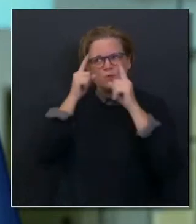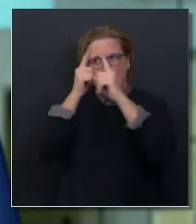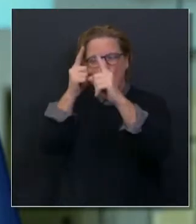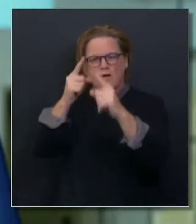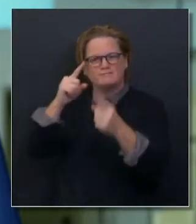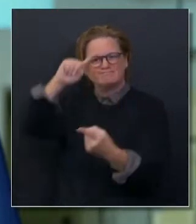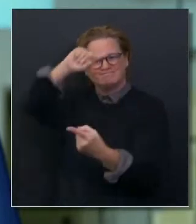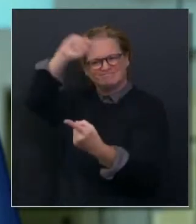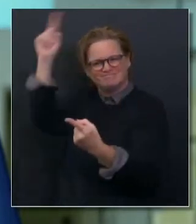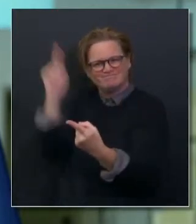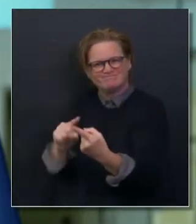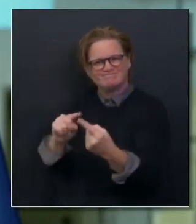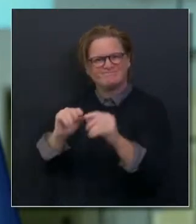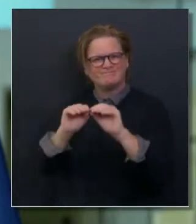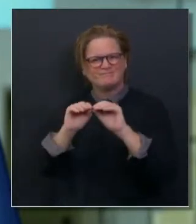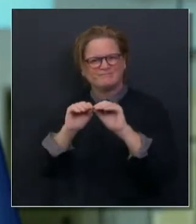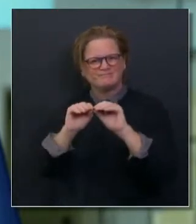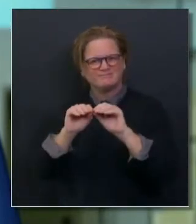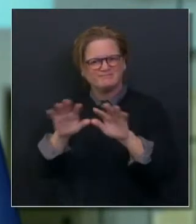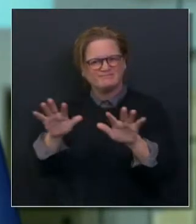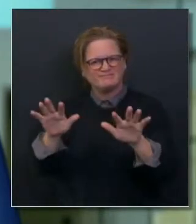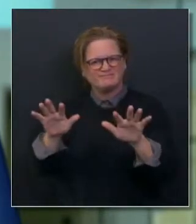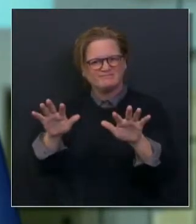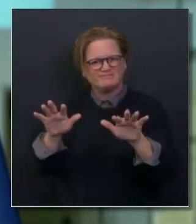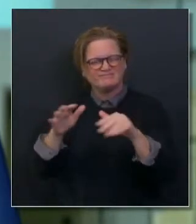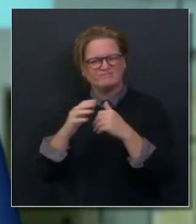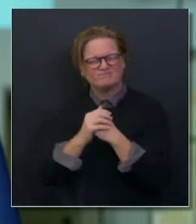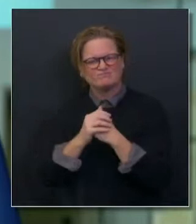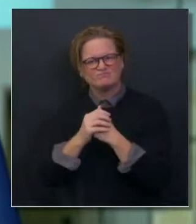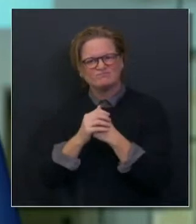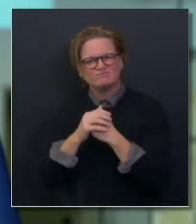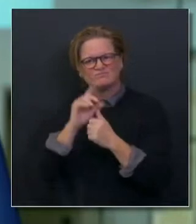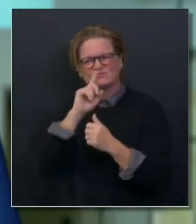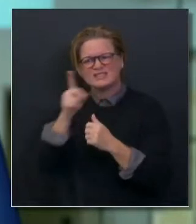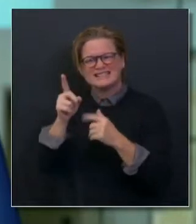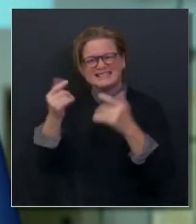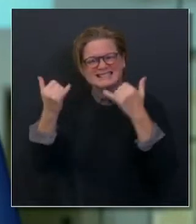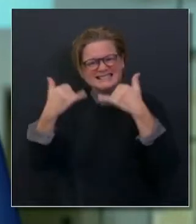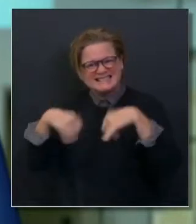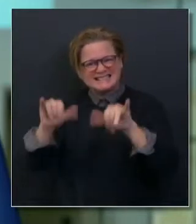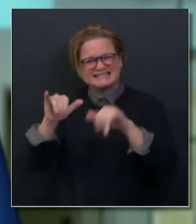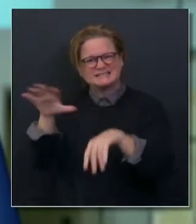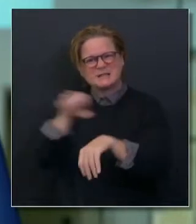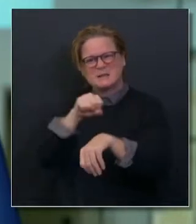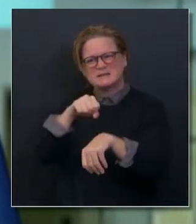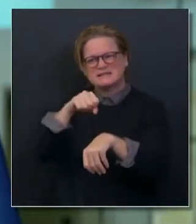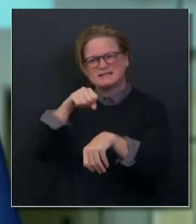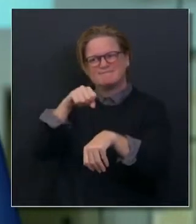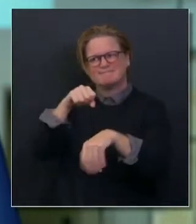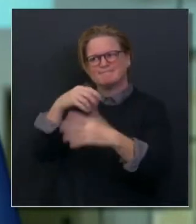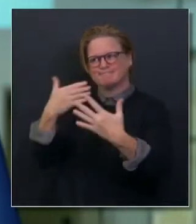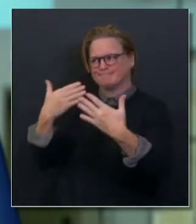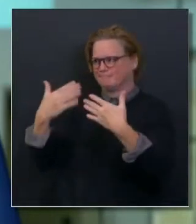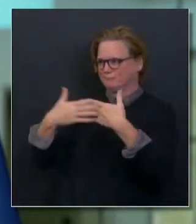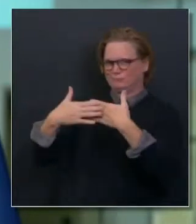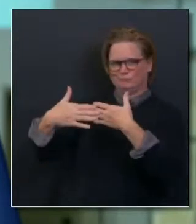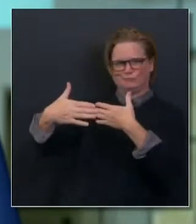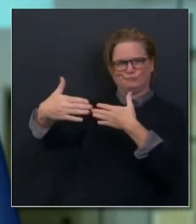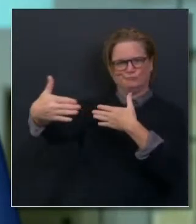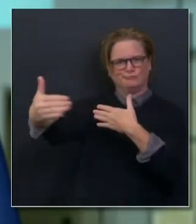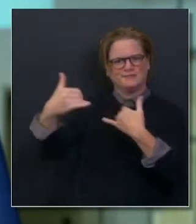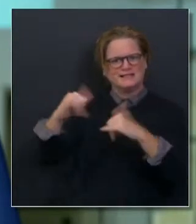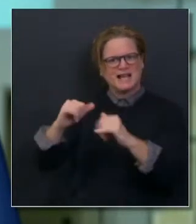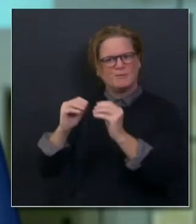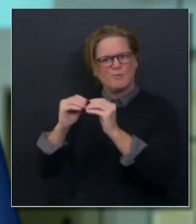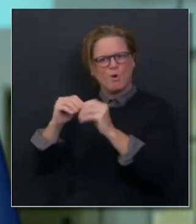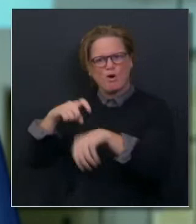decides to really step up together. It's still going to be a little time before we see those case numbers come down, but they certainly